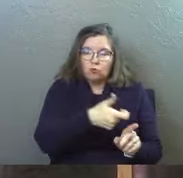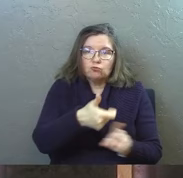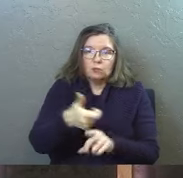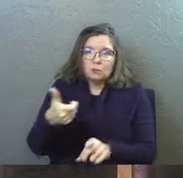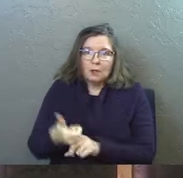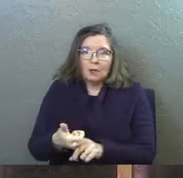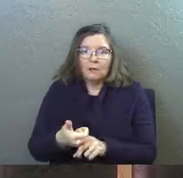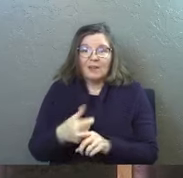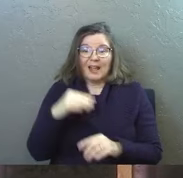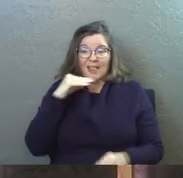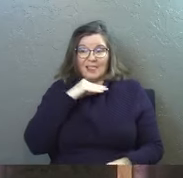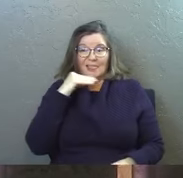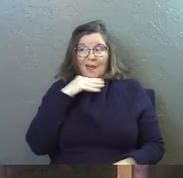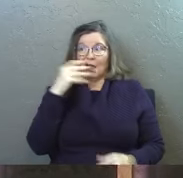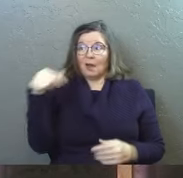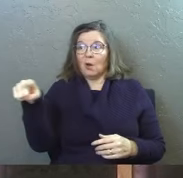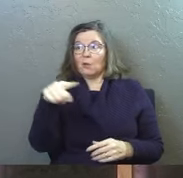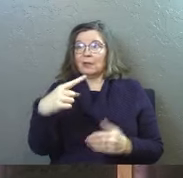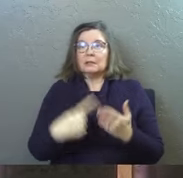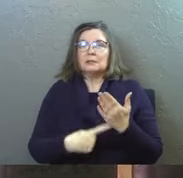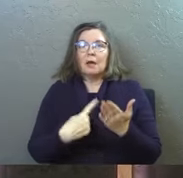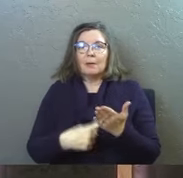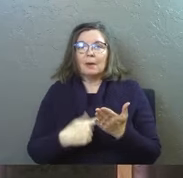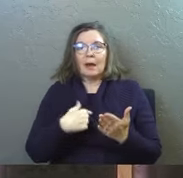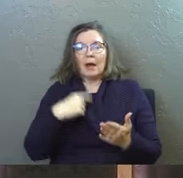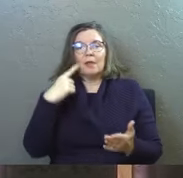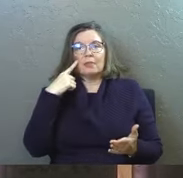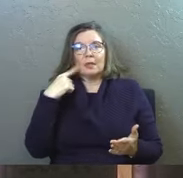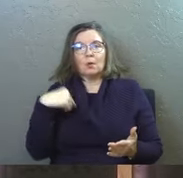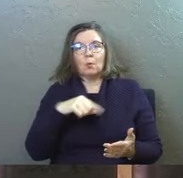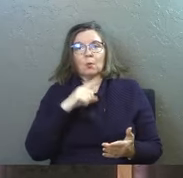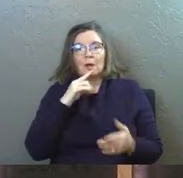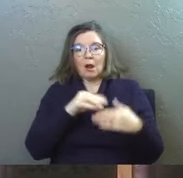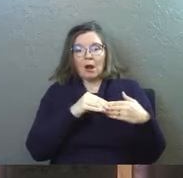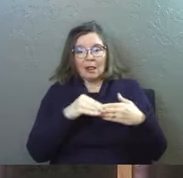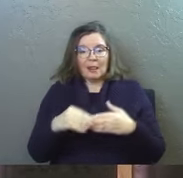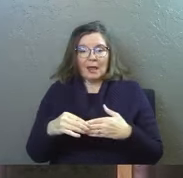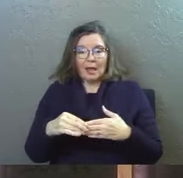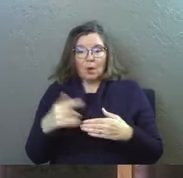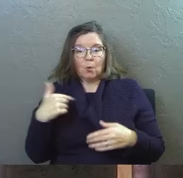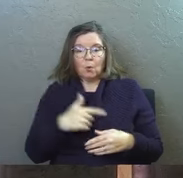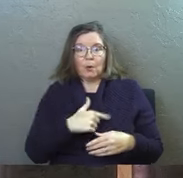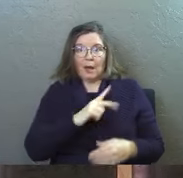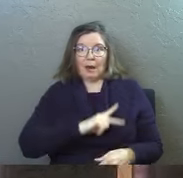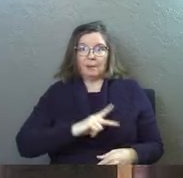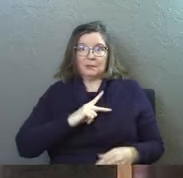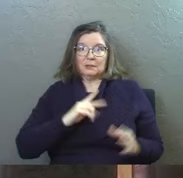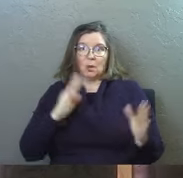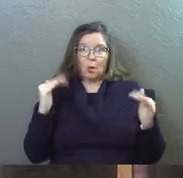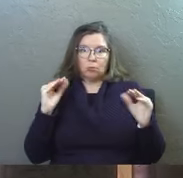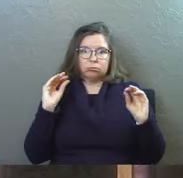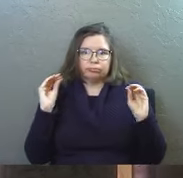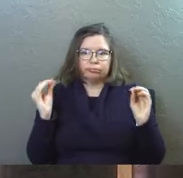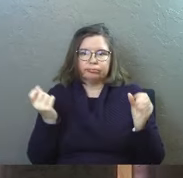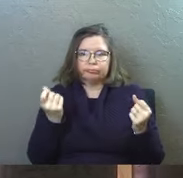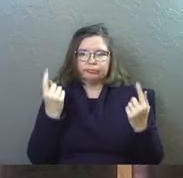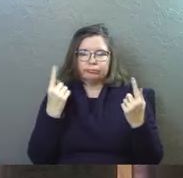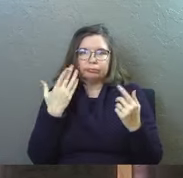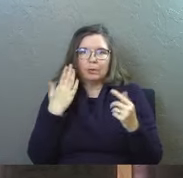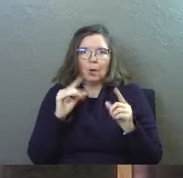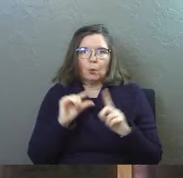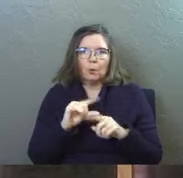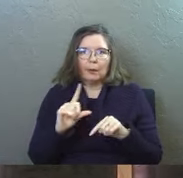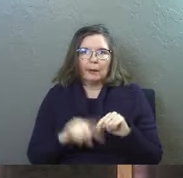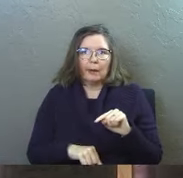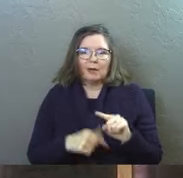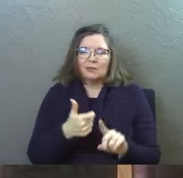you and there's some lies that are out there that sometimes I think we are led to believe that we are personally hopeless to understand God's word